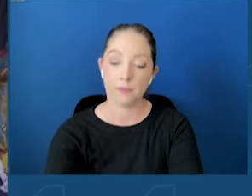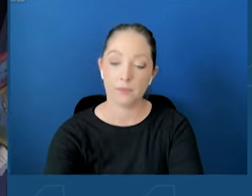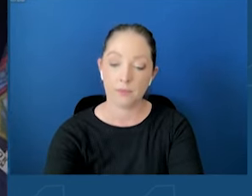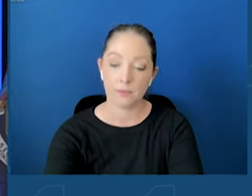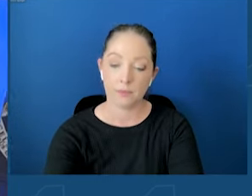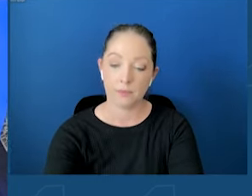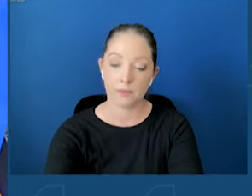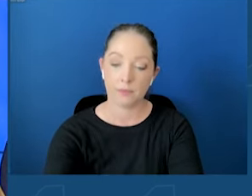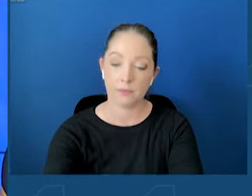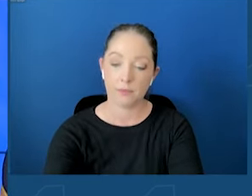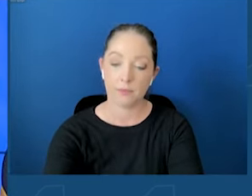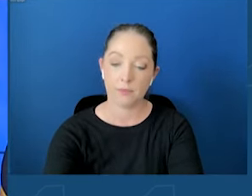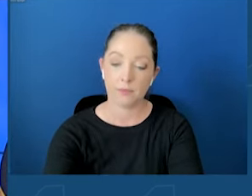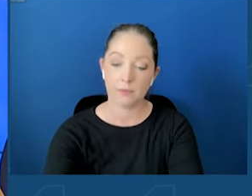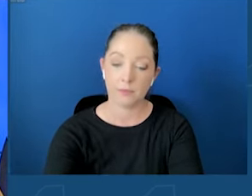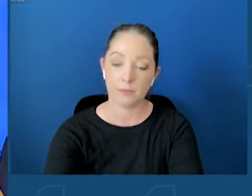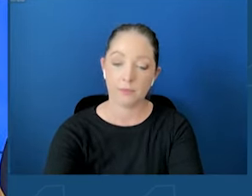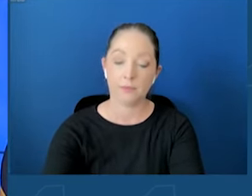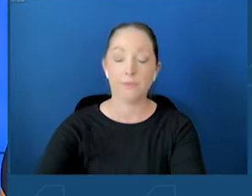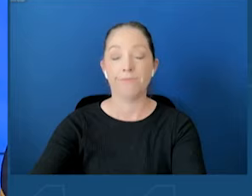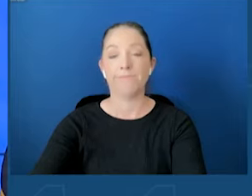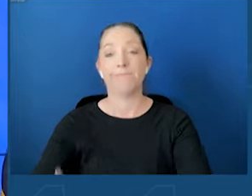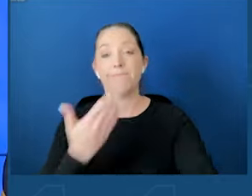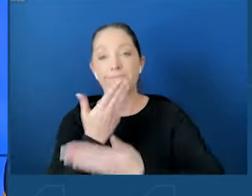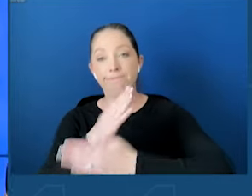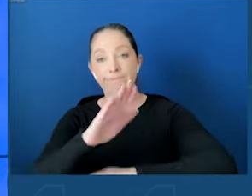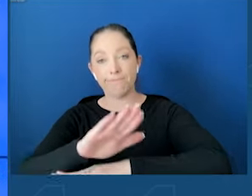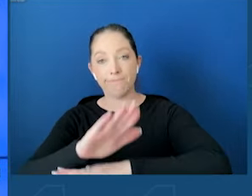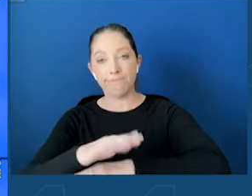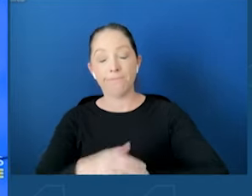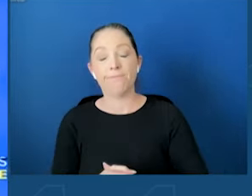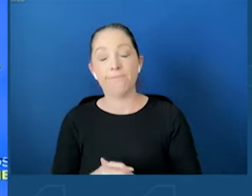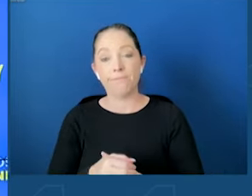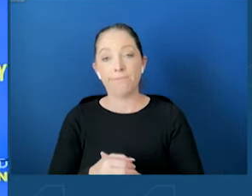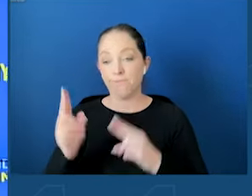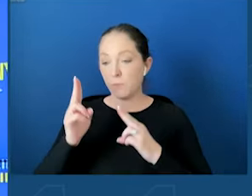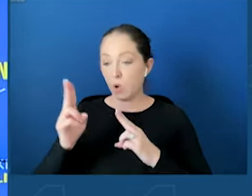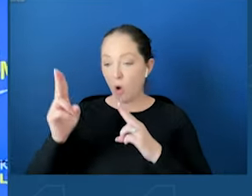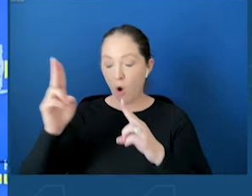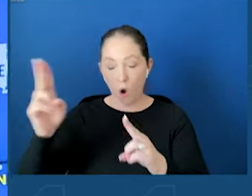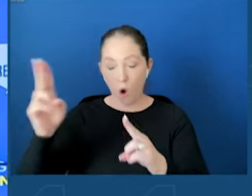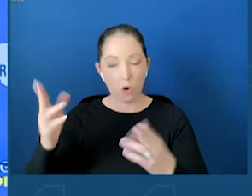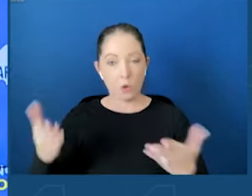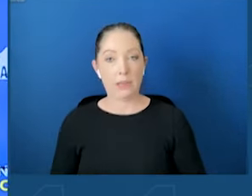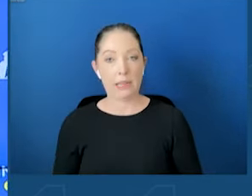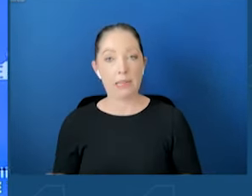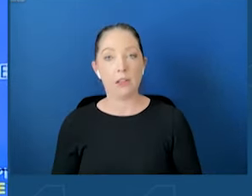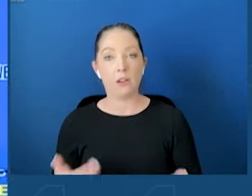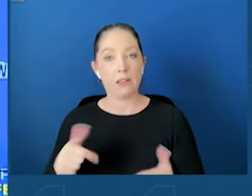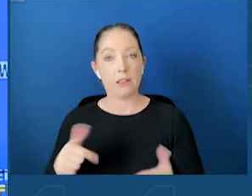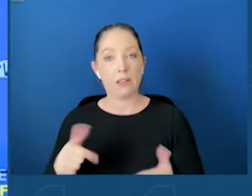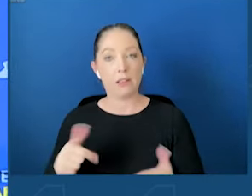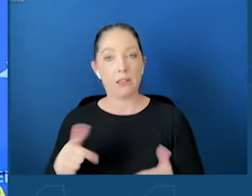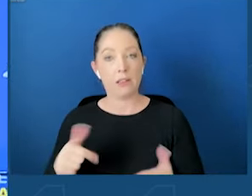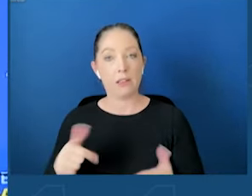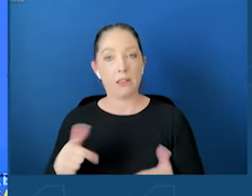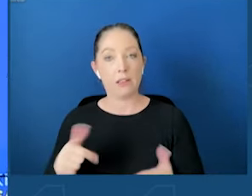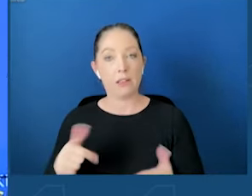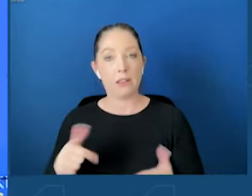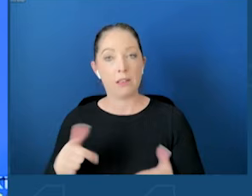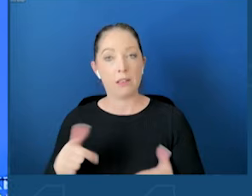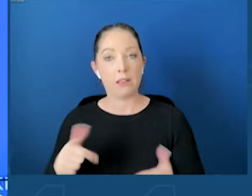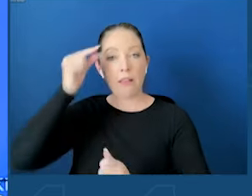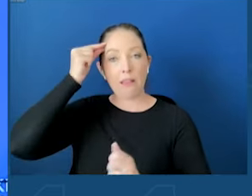Good afternoon, everyone. It's an honor and a privilege to be here this afternoon with our great Governor, Governor Kathy Hochul. Thank you for your